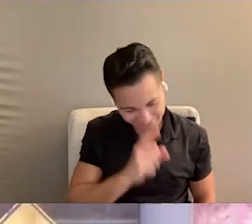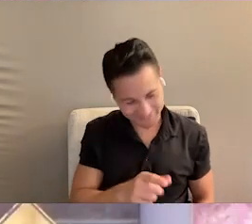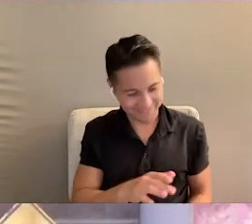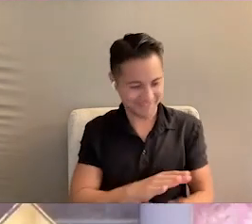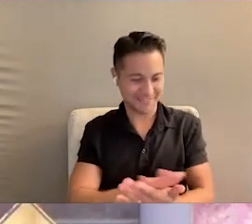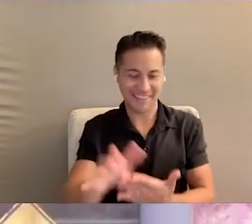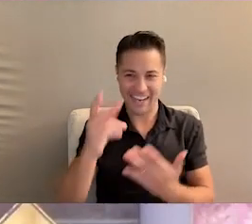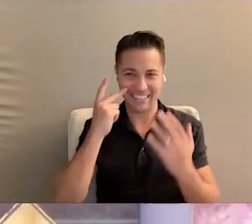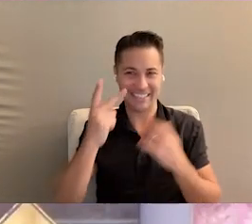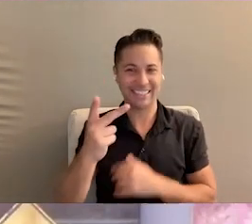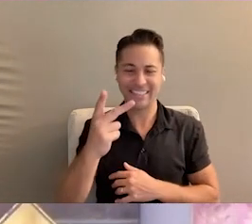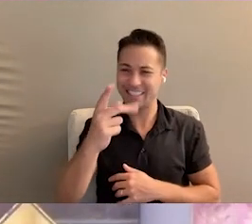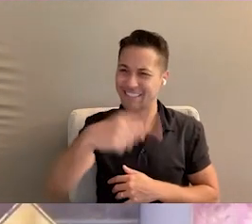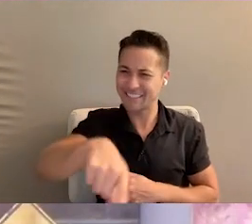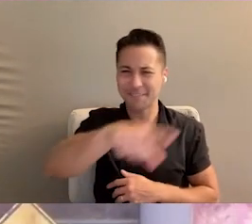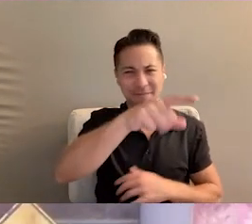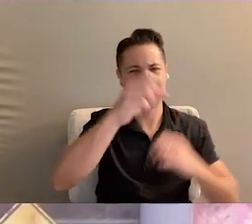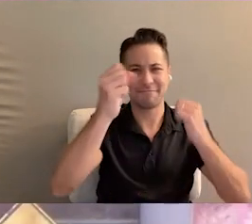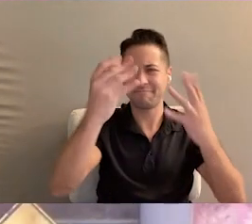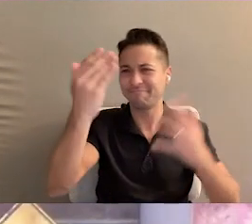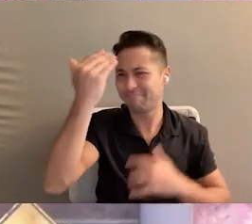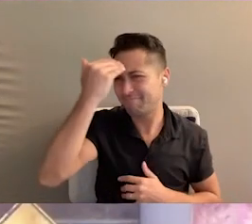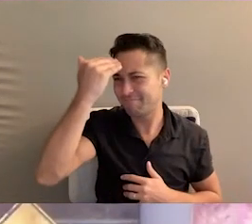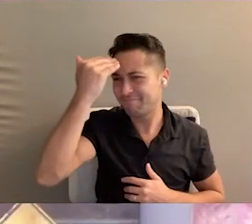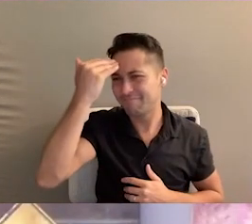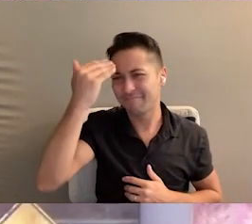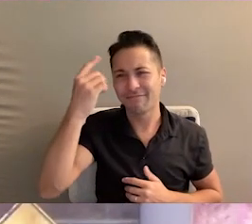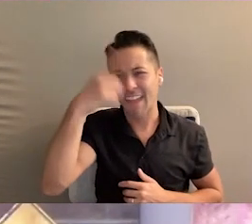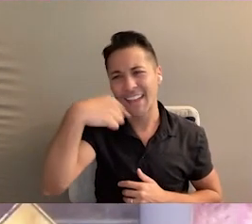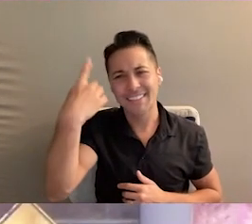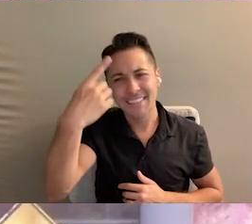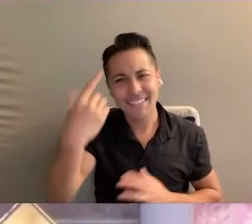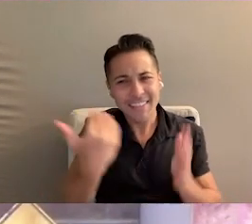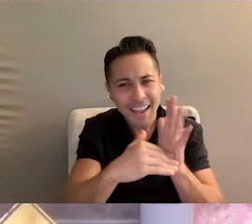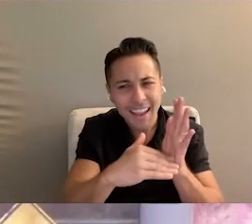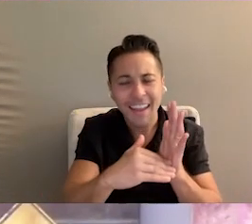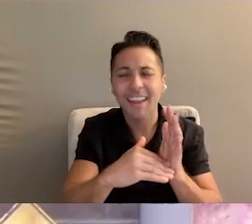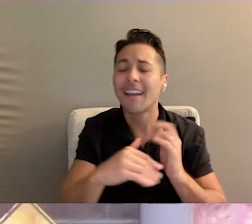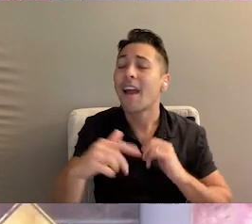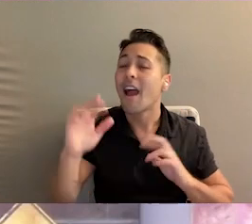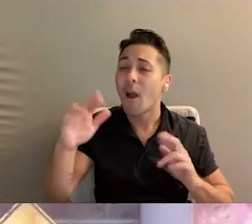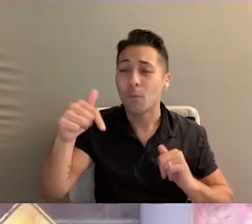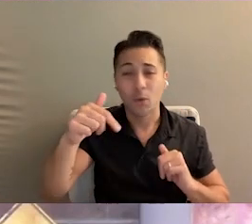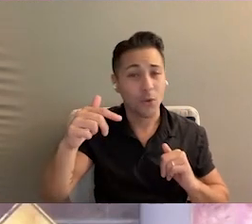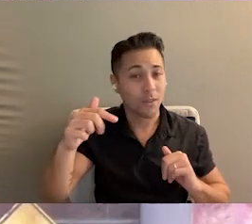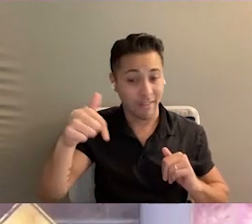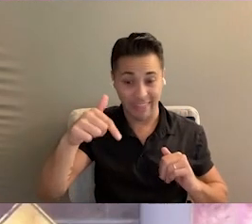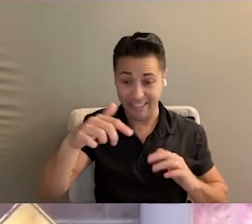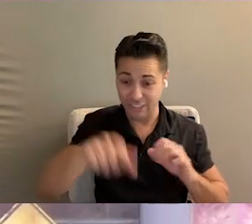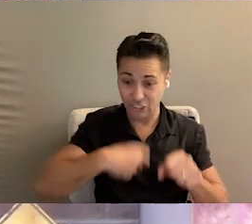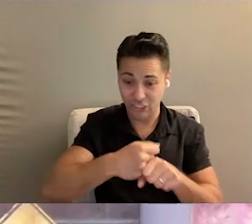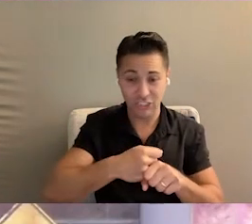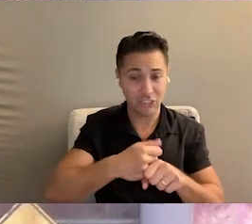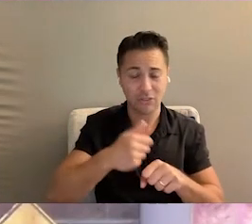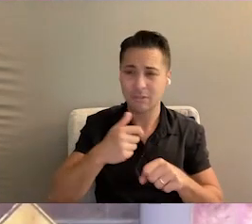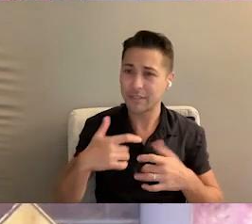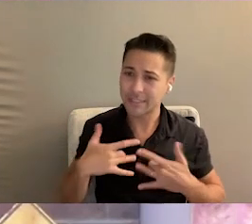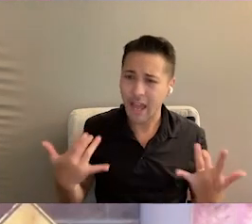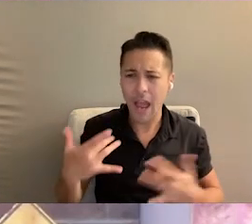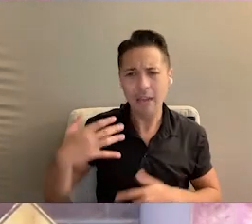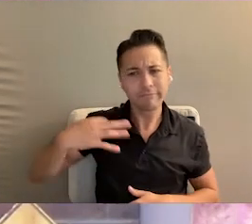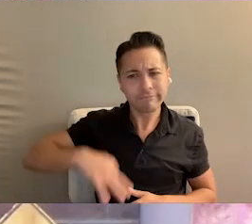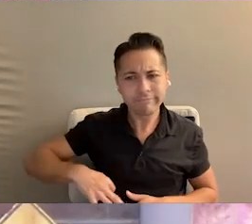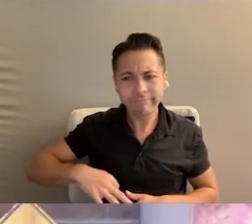It's so nice to see so many familiar faces. I hope you found this year as exciting and beneficial as